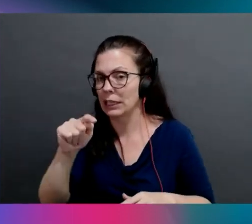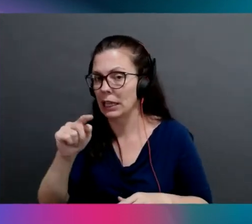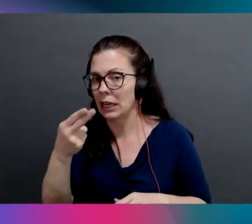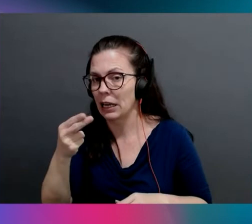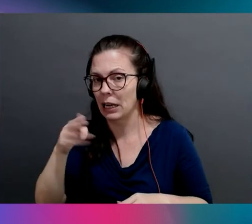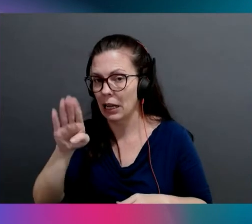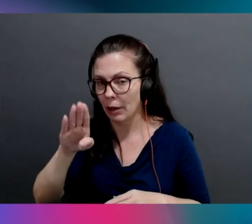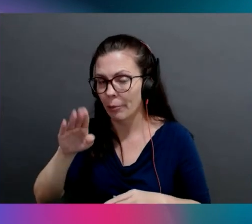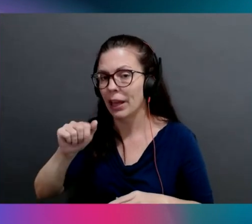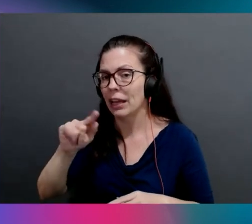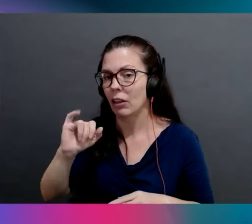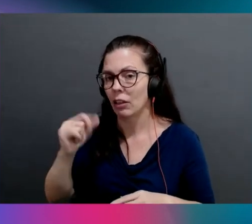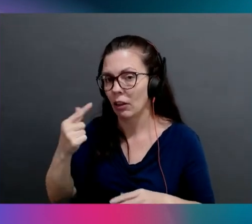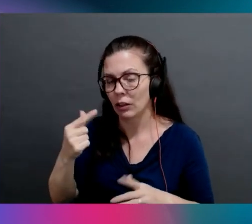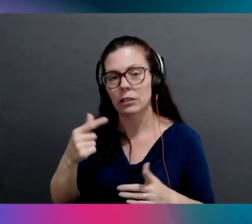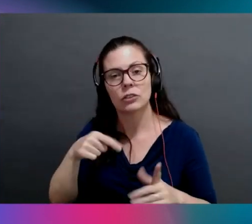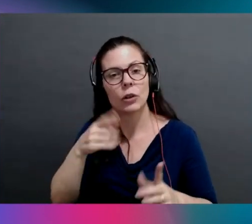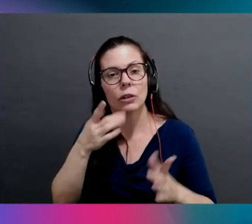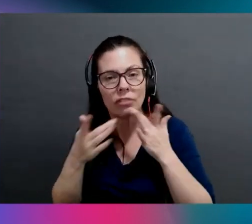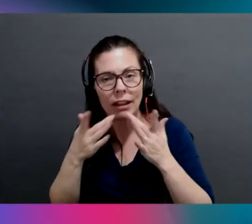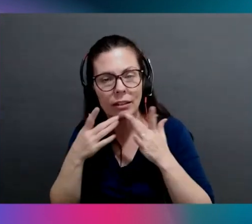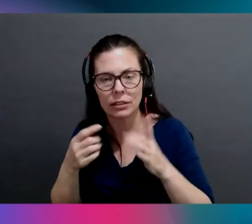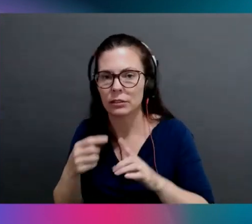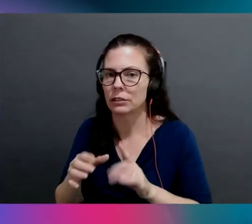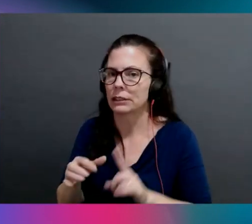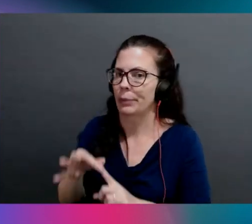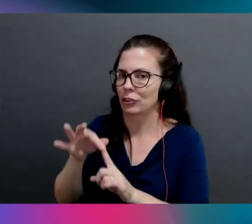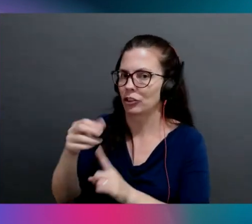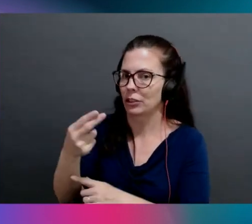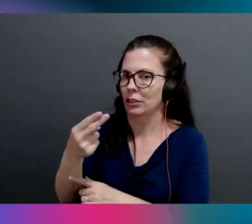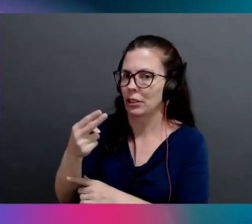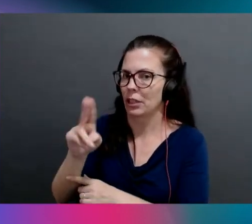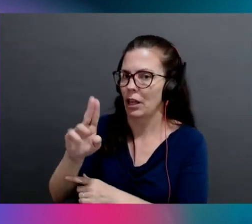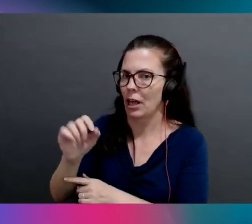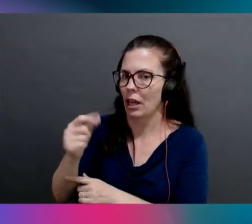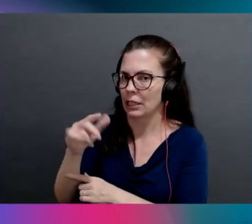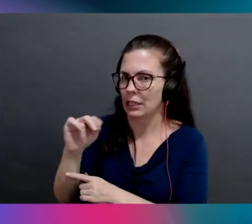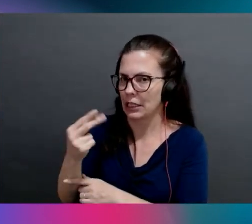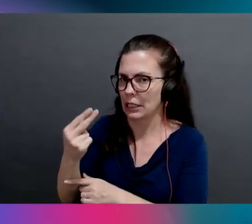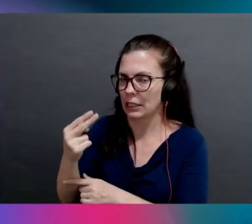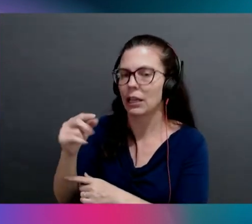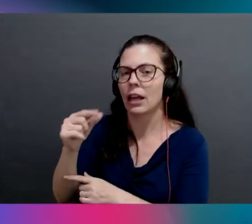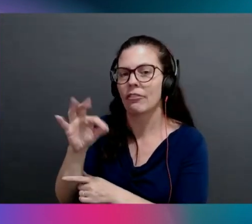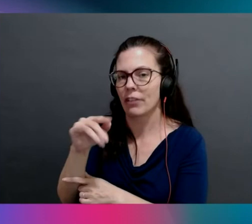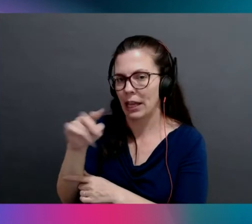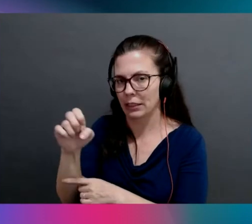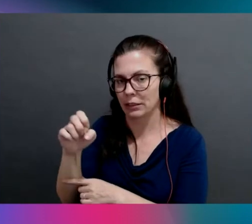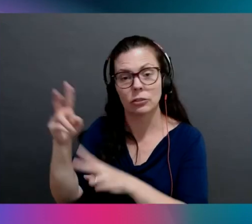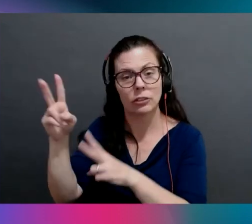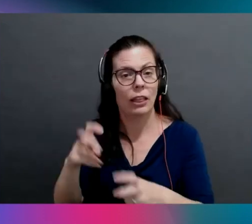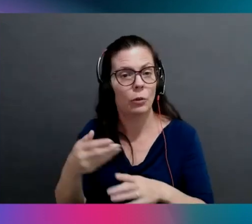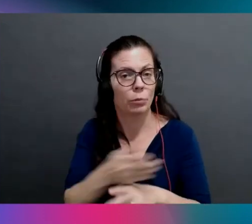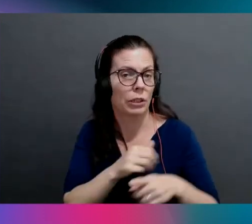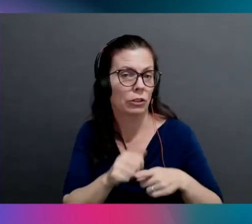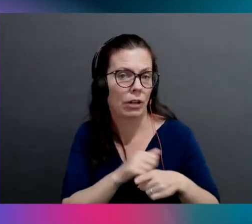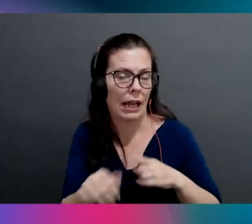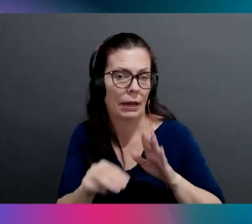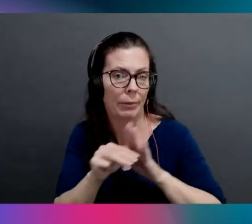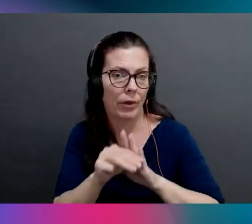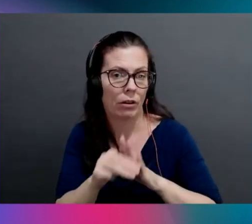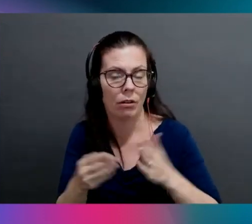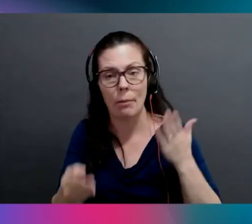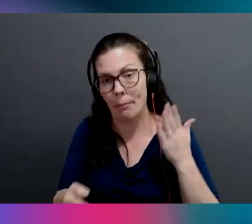Weights and biases, especially Hugging Face, TensorFlow Hub are places you can download pre-trained models. There may be a haunted